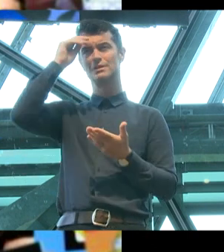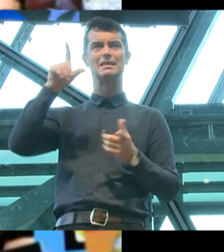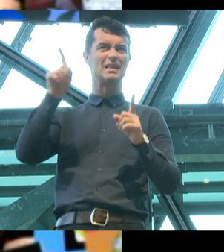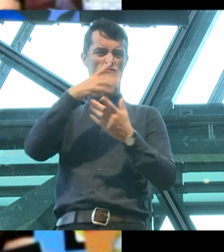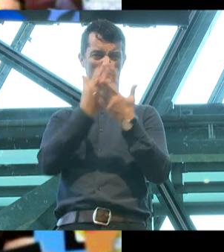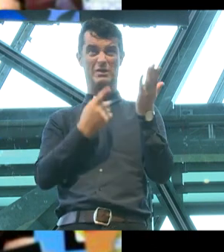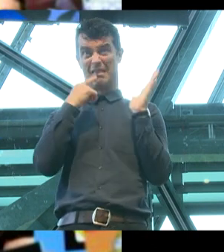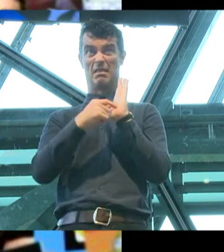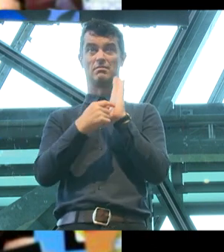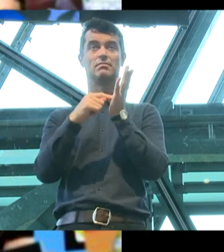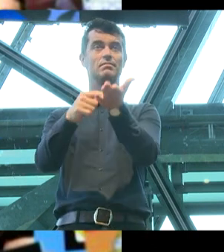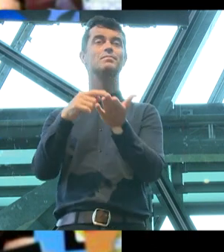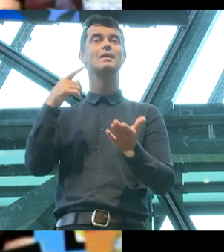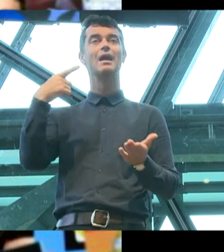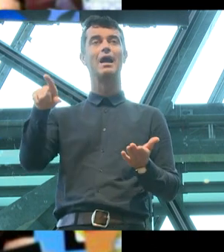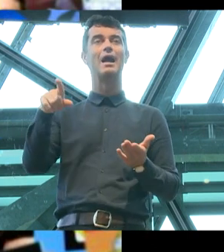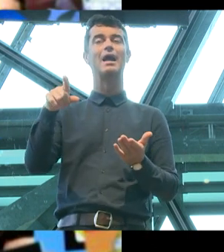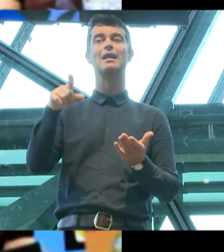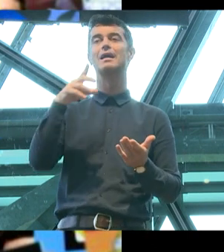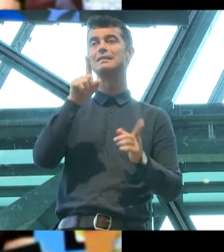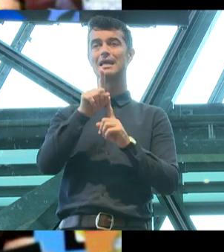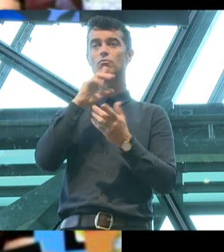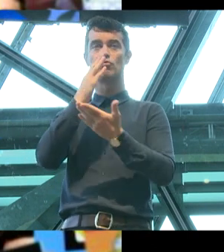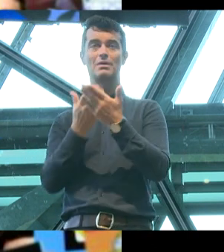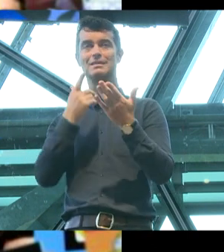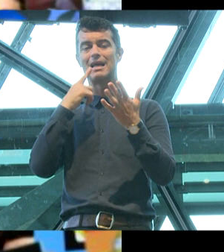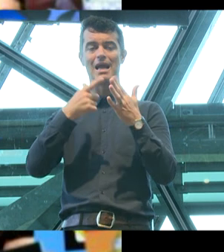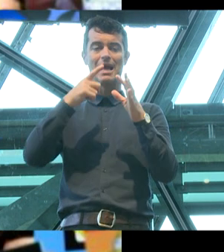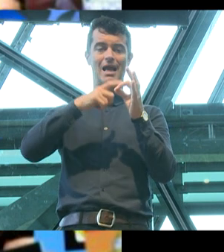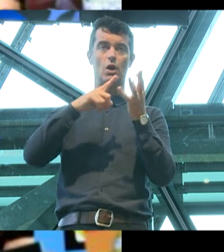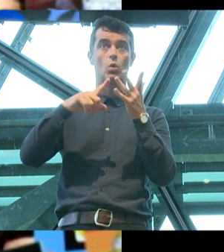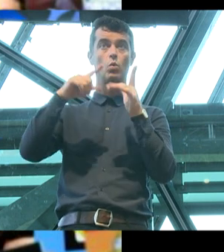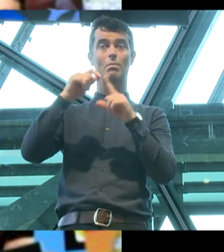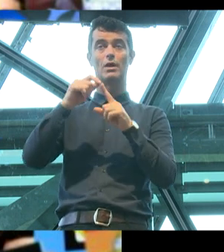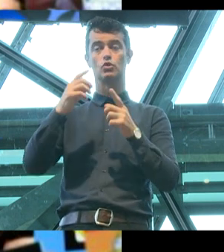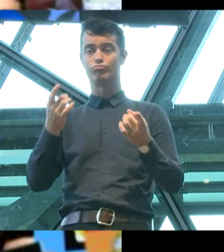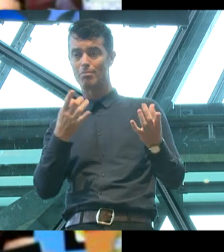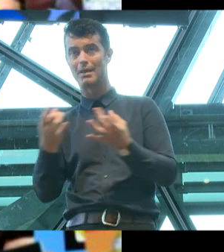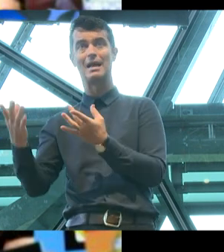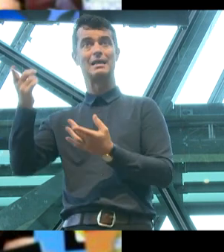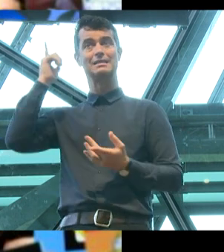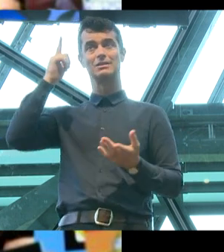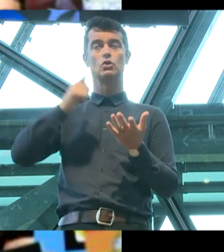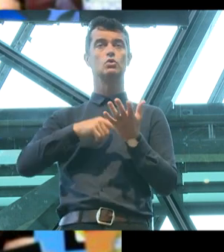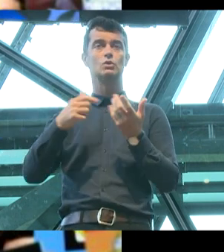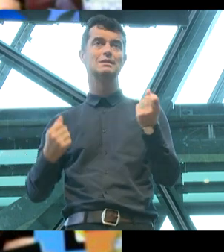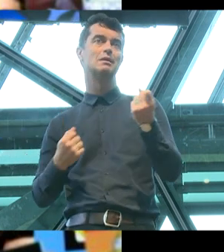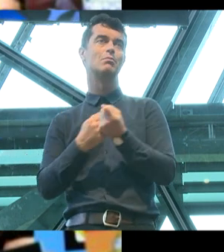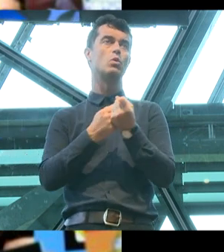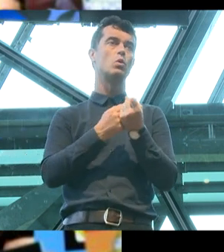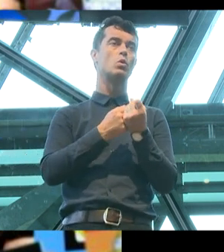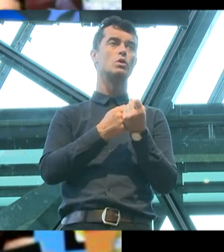implying that there was some link between equipping teenagers, equipping teachers rather, to support vulnerable gender-diverse teenagers